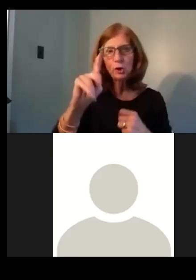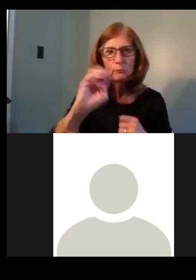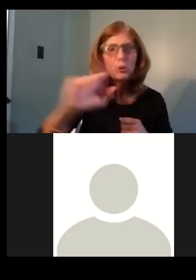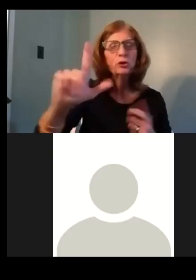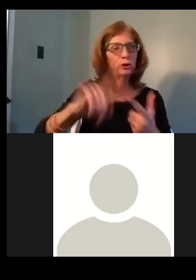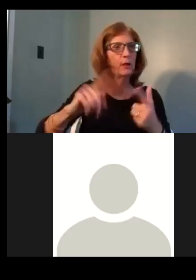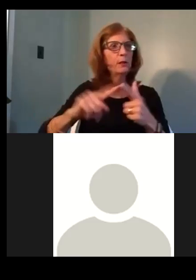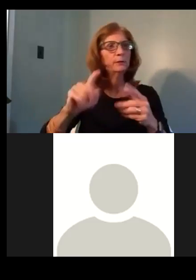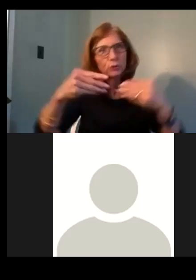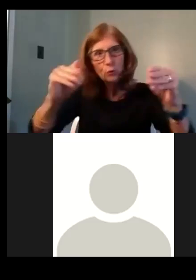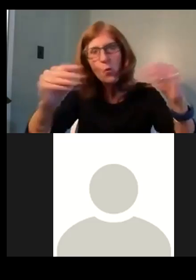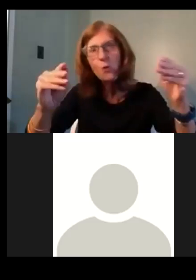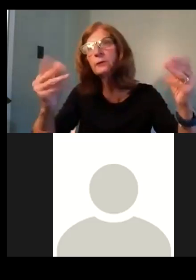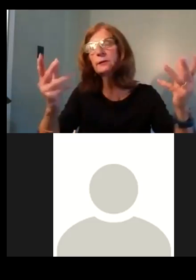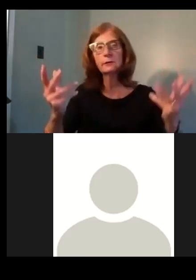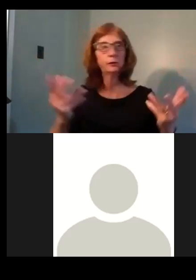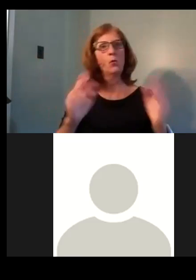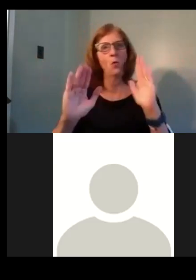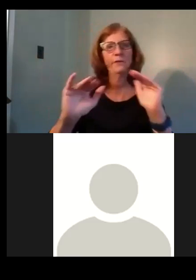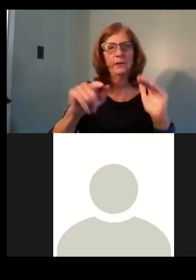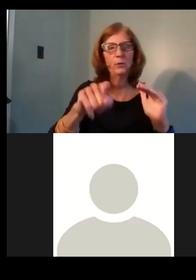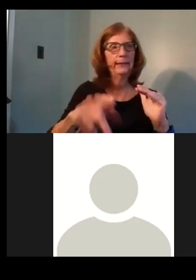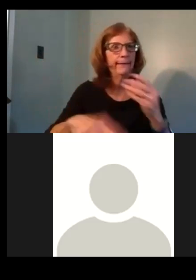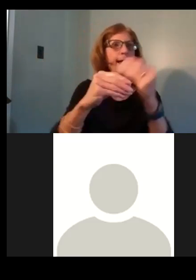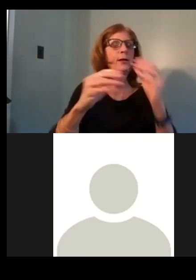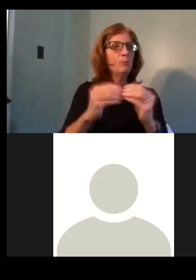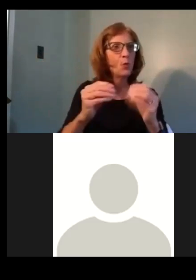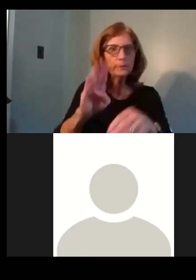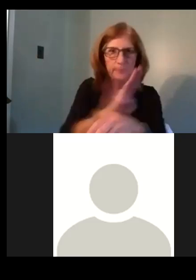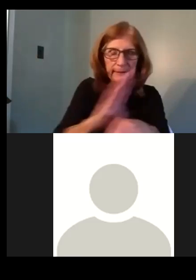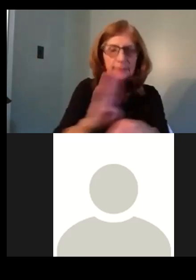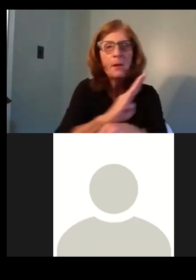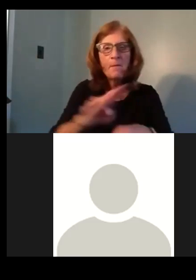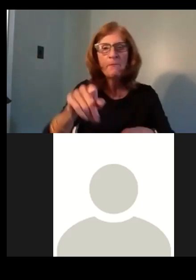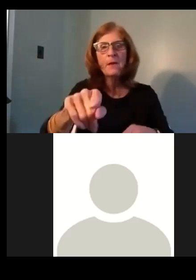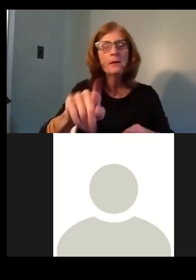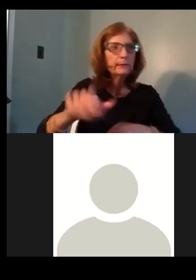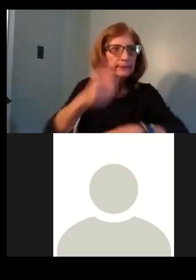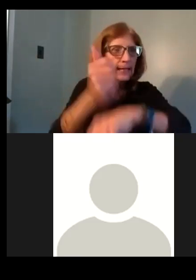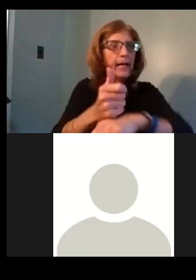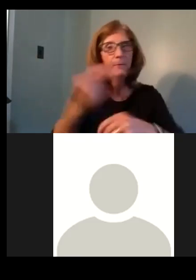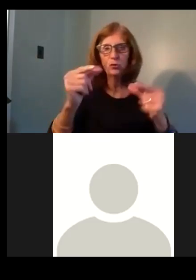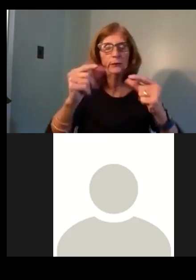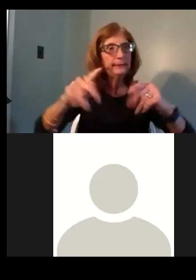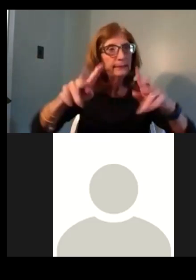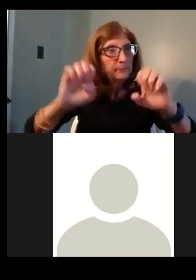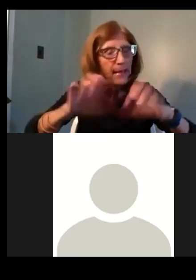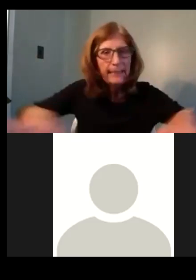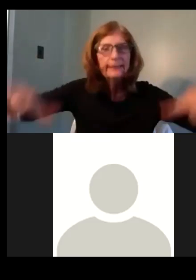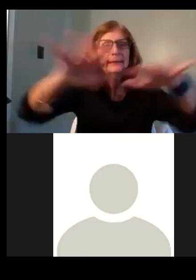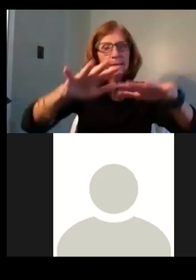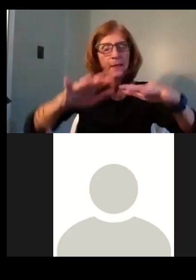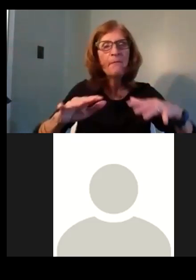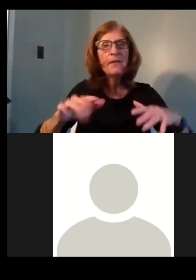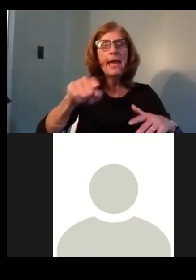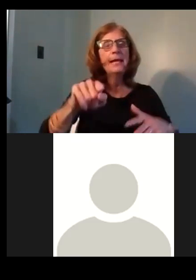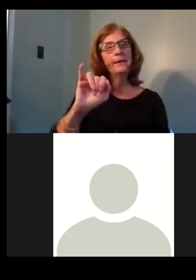possibly an MWBE vendor, uh, to be there. In addition, the green space, the public infrastructure improvements that Sam and others